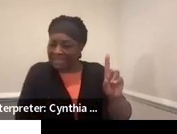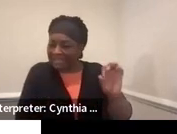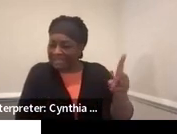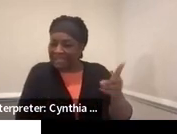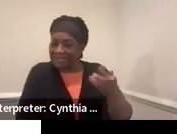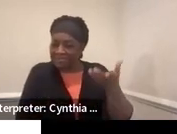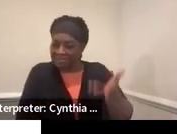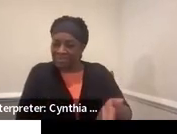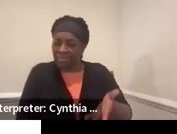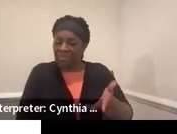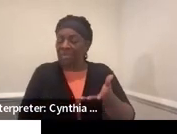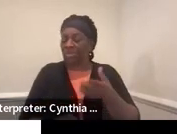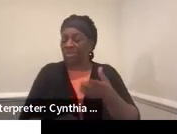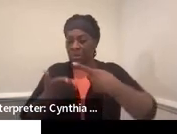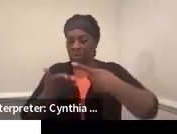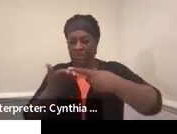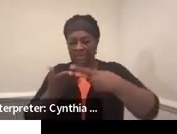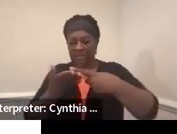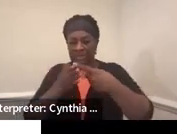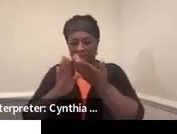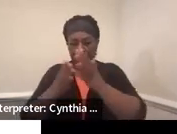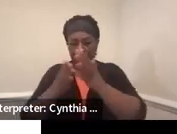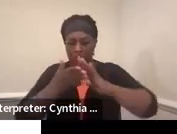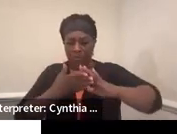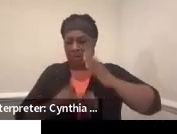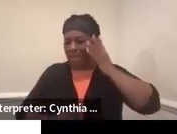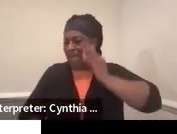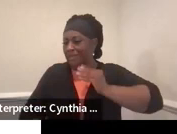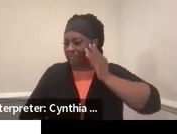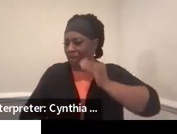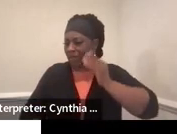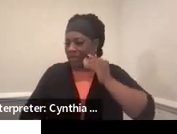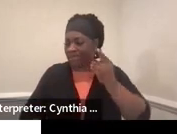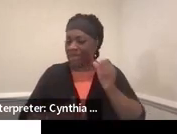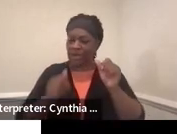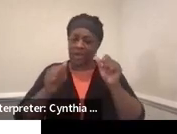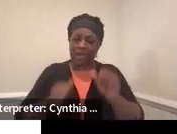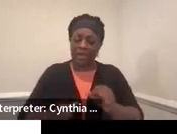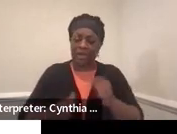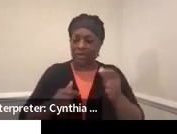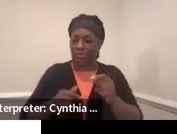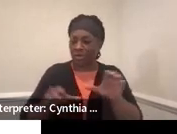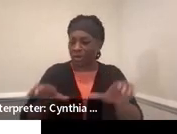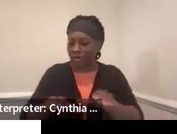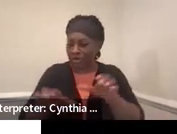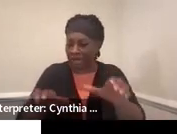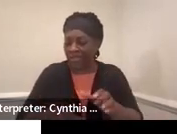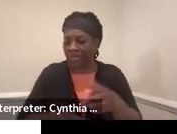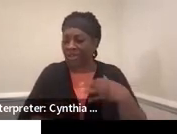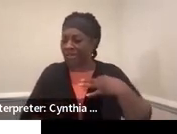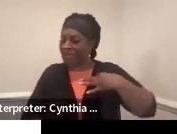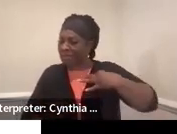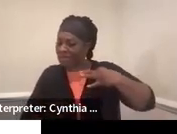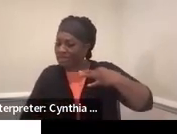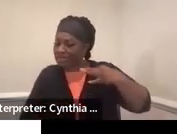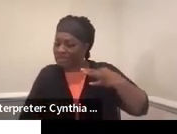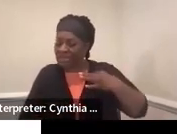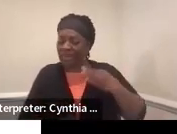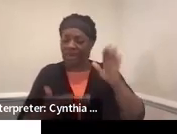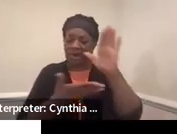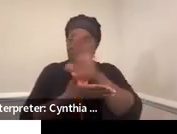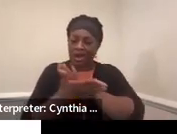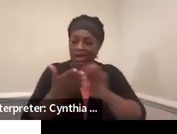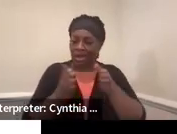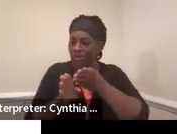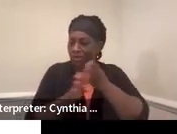So when we talk about community experience, it could be recreational volunteer, a college or career fair or